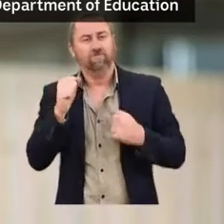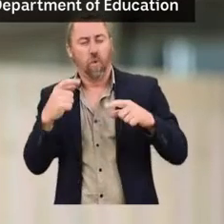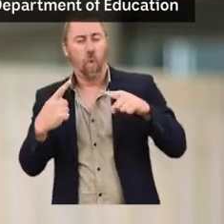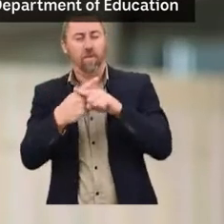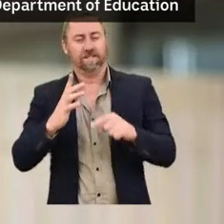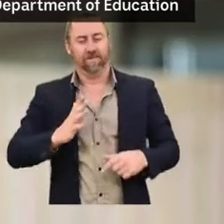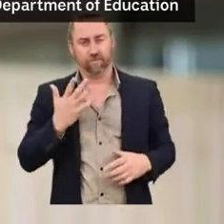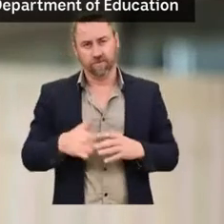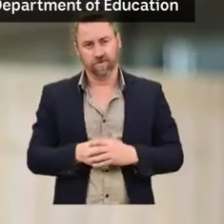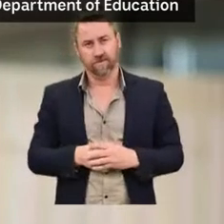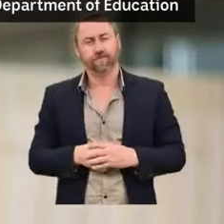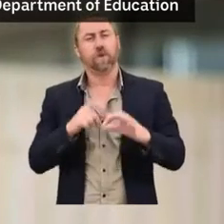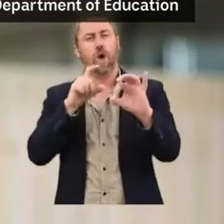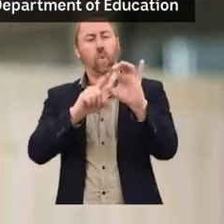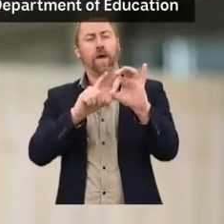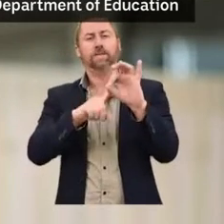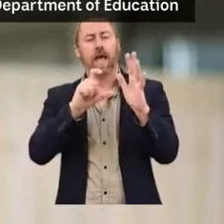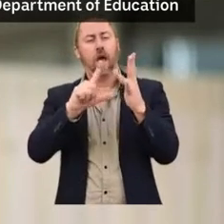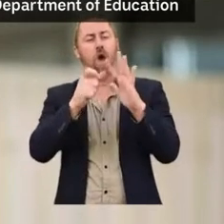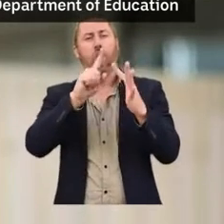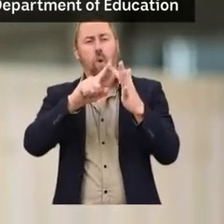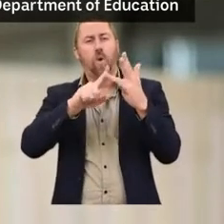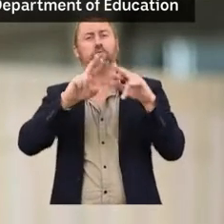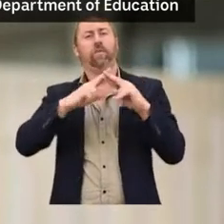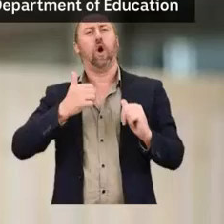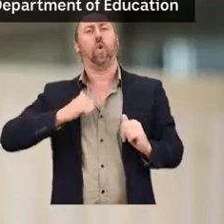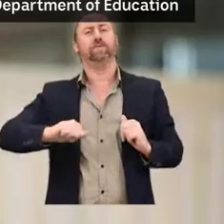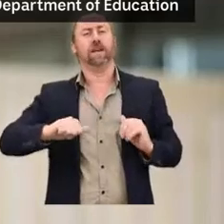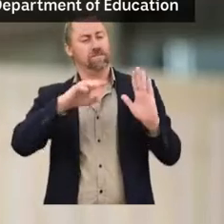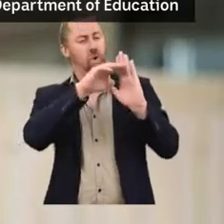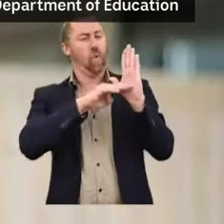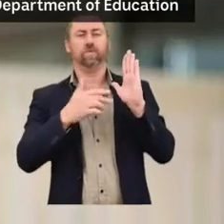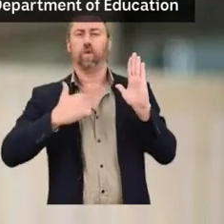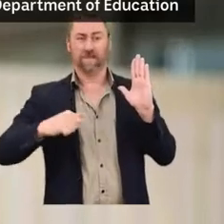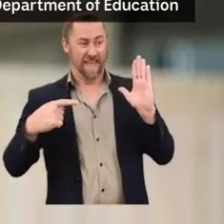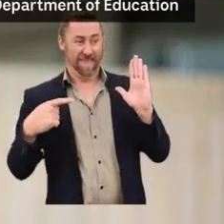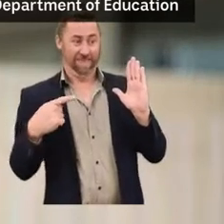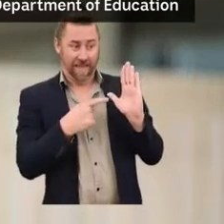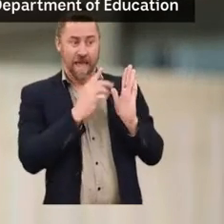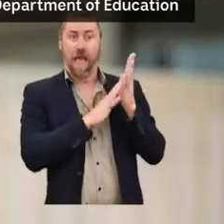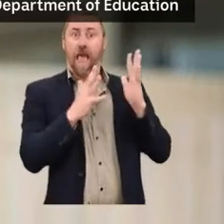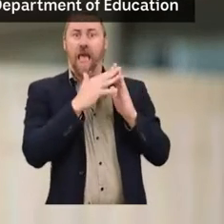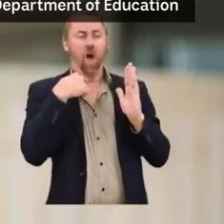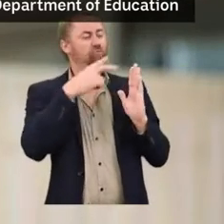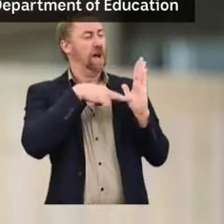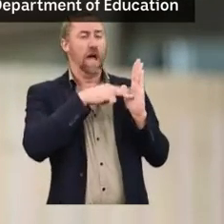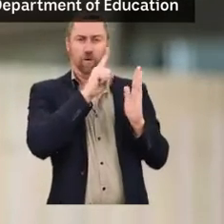The Queensland Code of Conduct helps us to understand how we put the principles and values into practice.